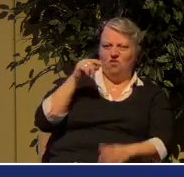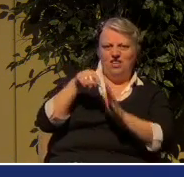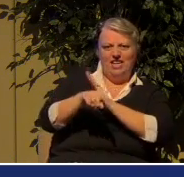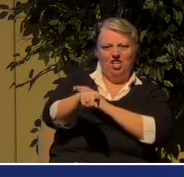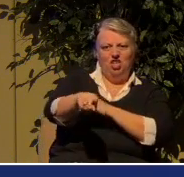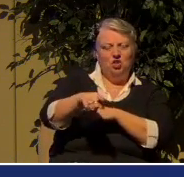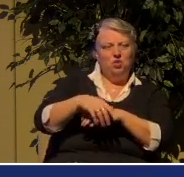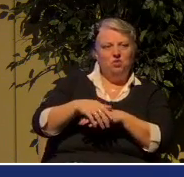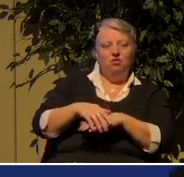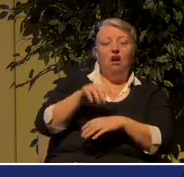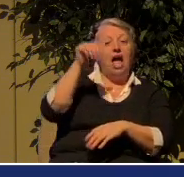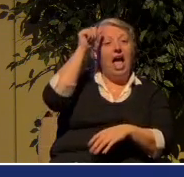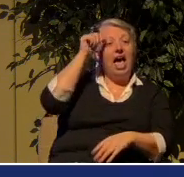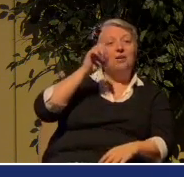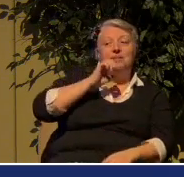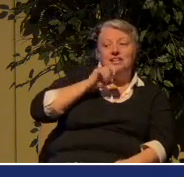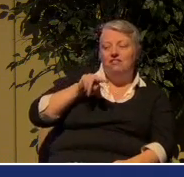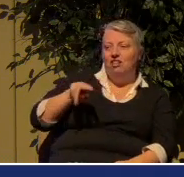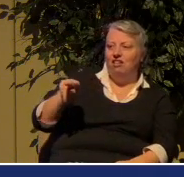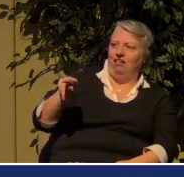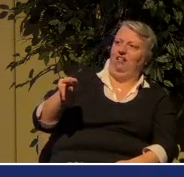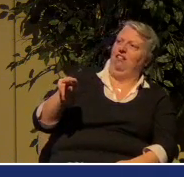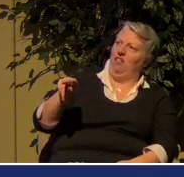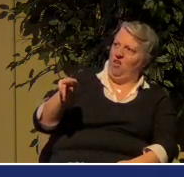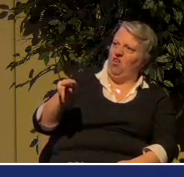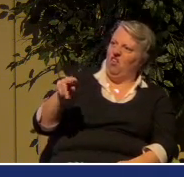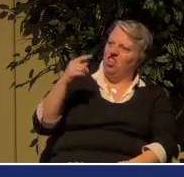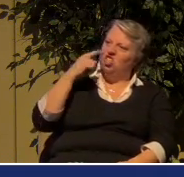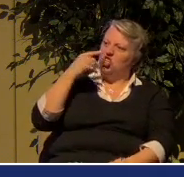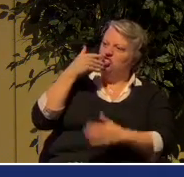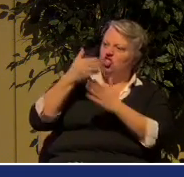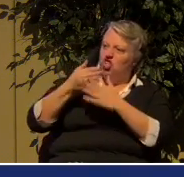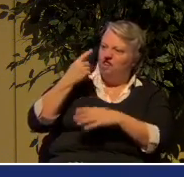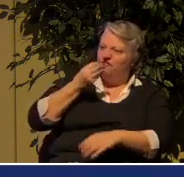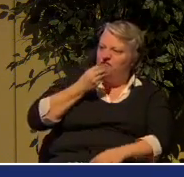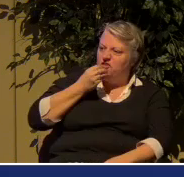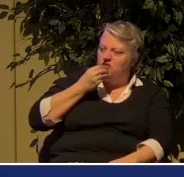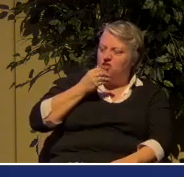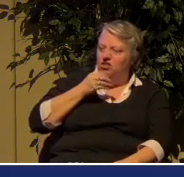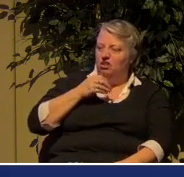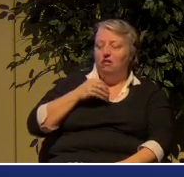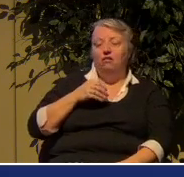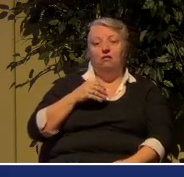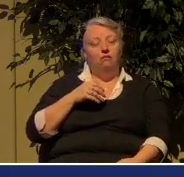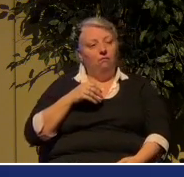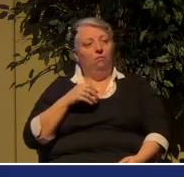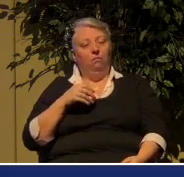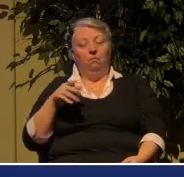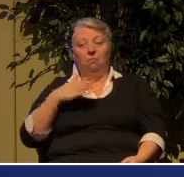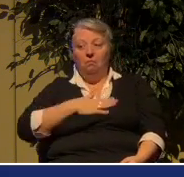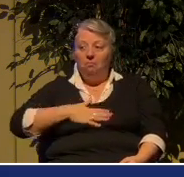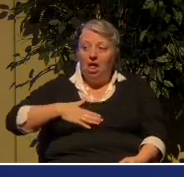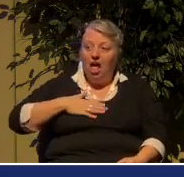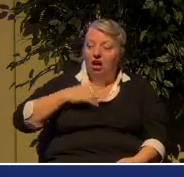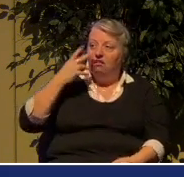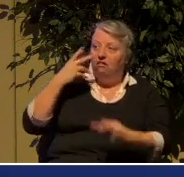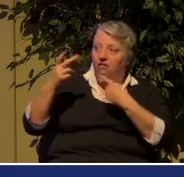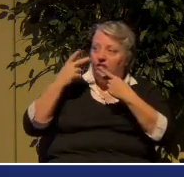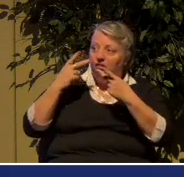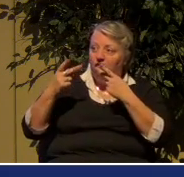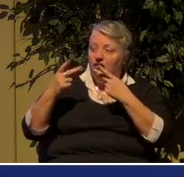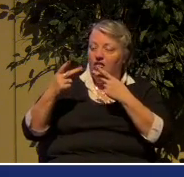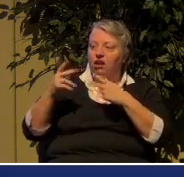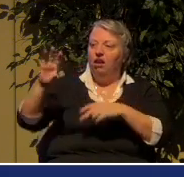food. It was desire to make one wise. It was pleasant to their eyes, and they